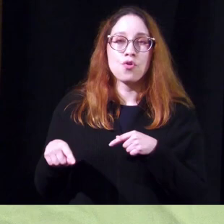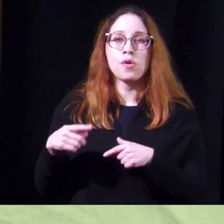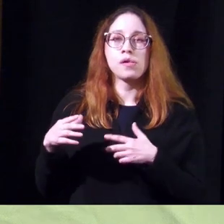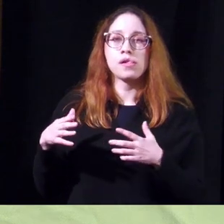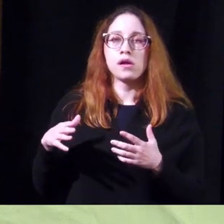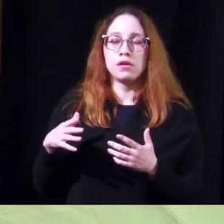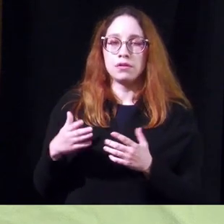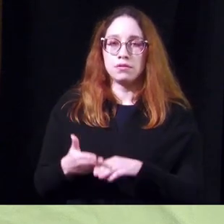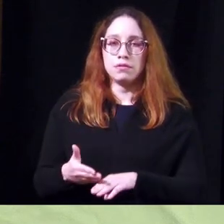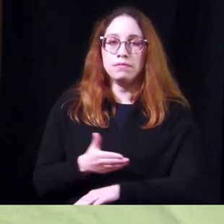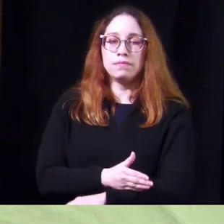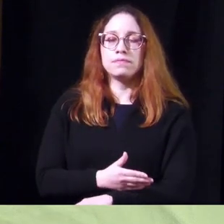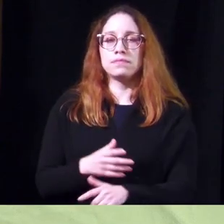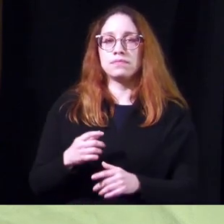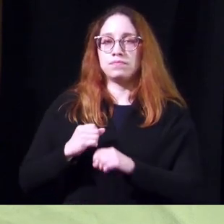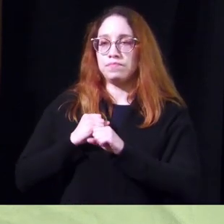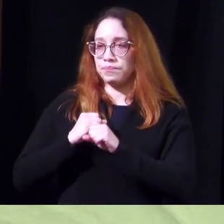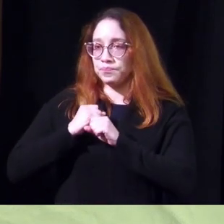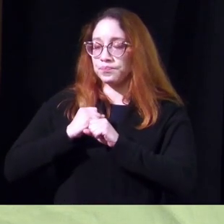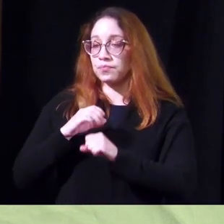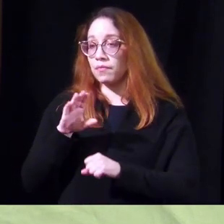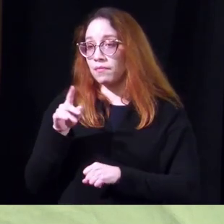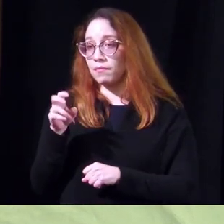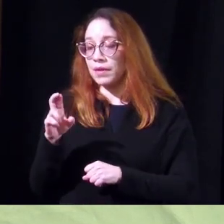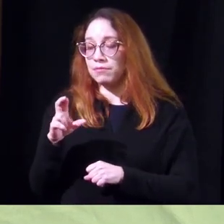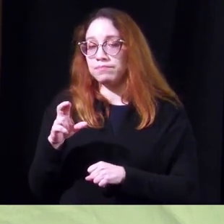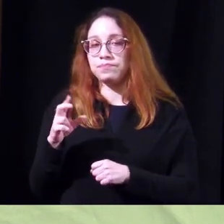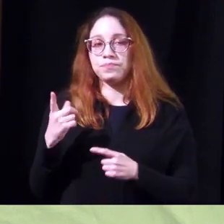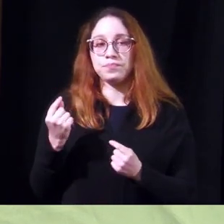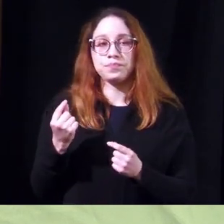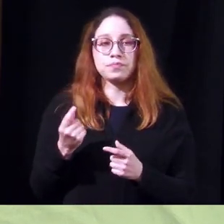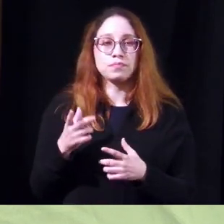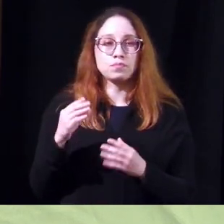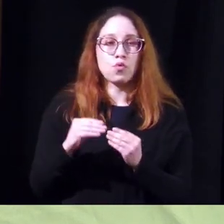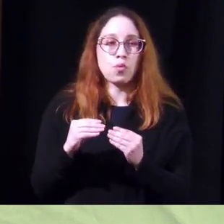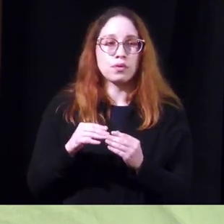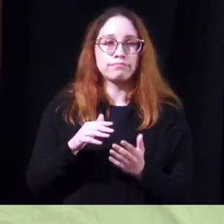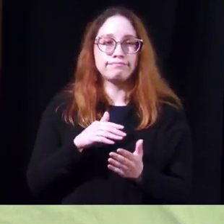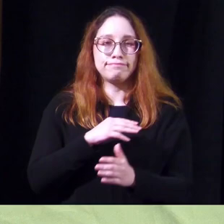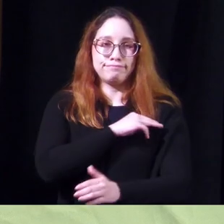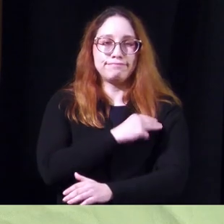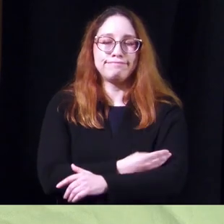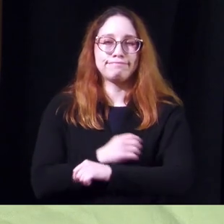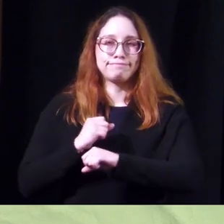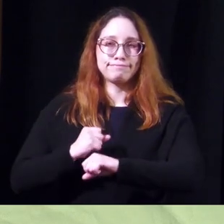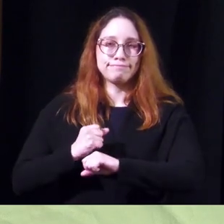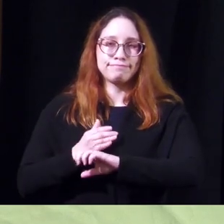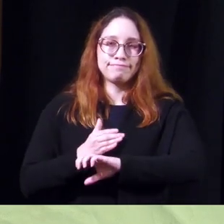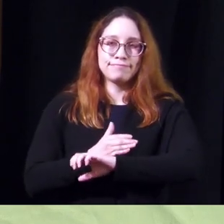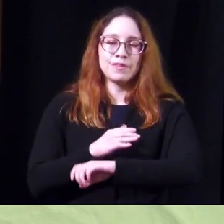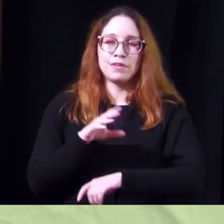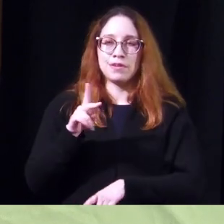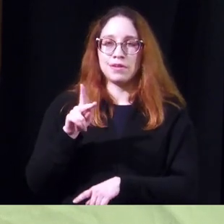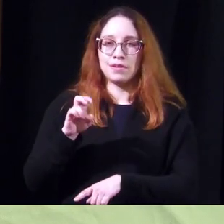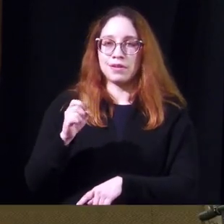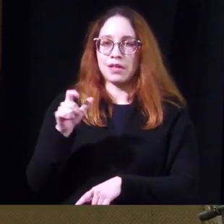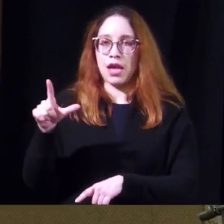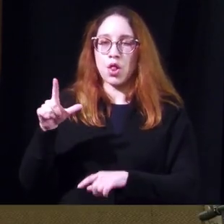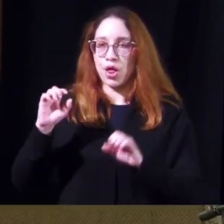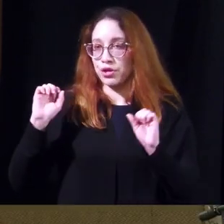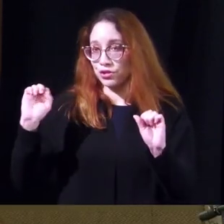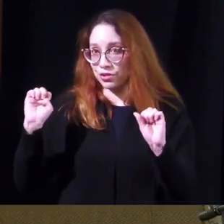can increase the the resistance to the bladder outlet by building up the muscles but they are called kegel exercises